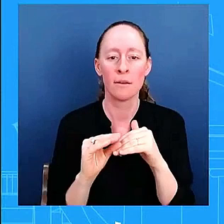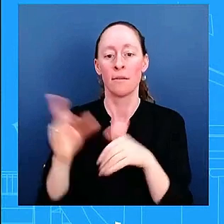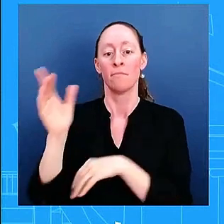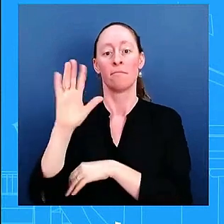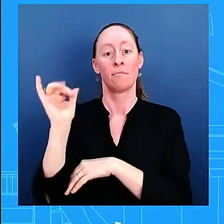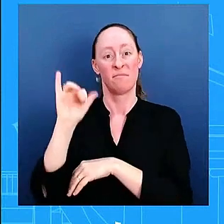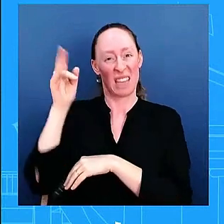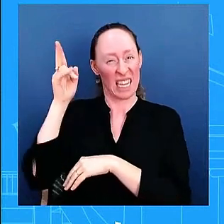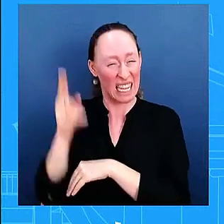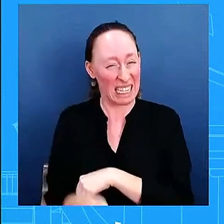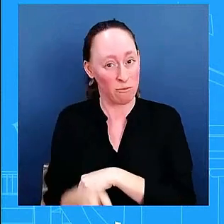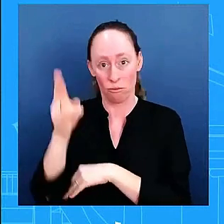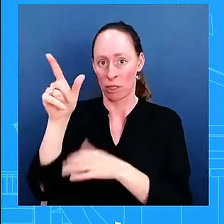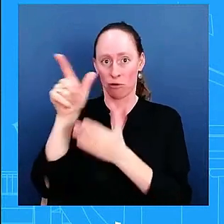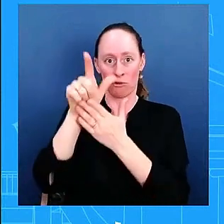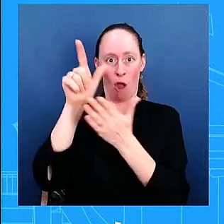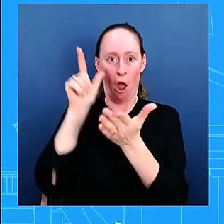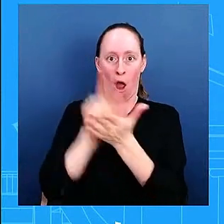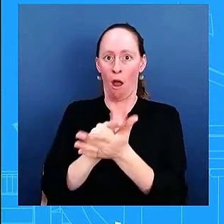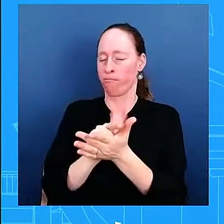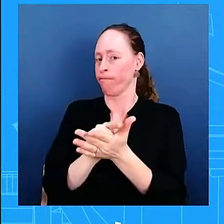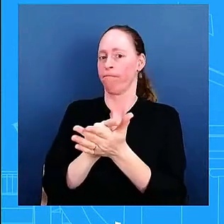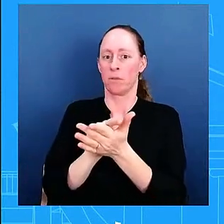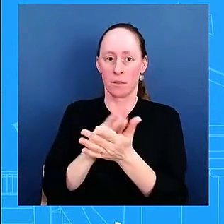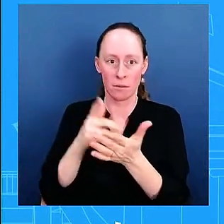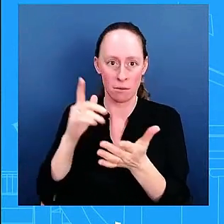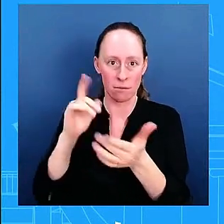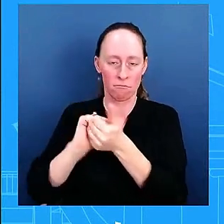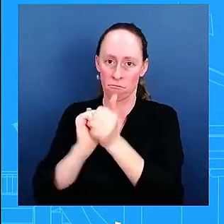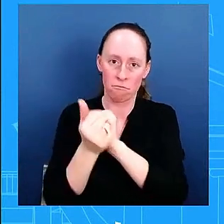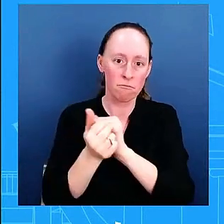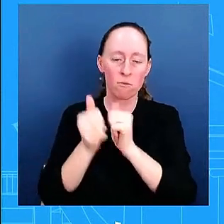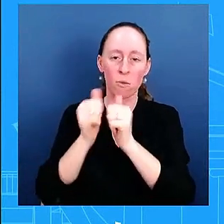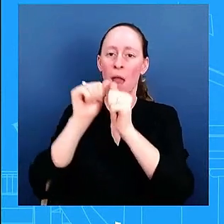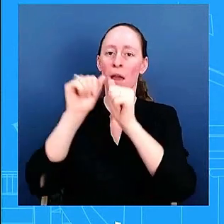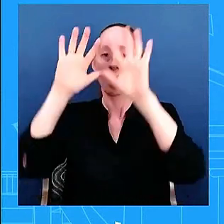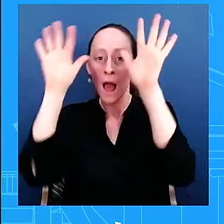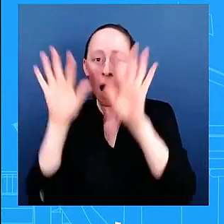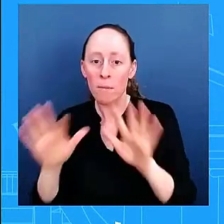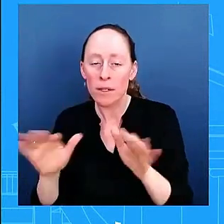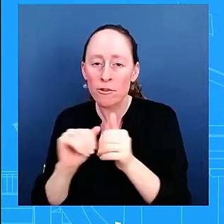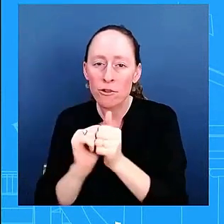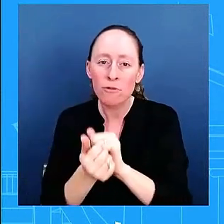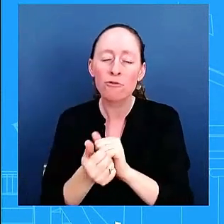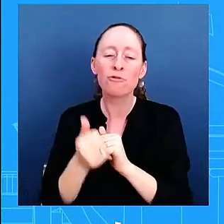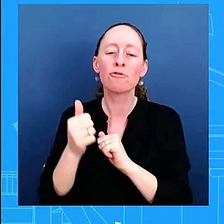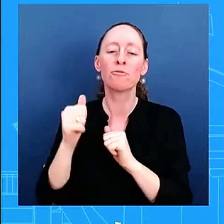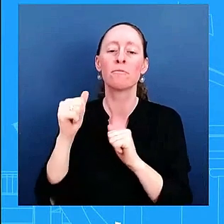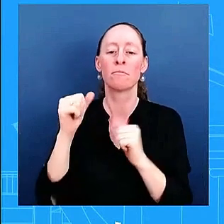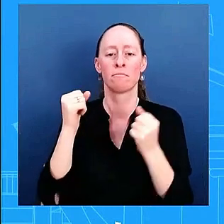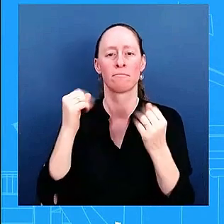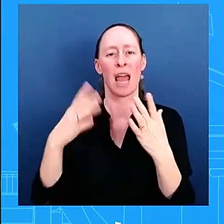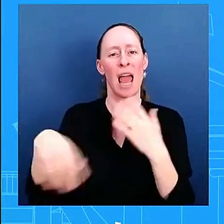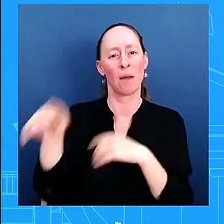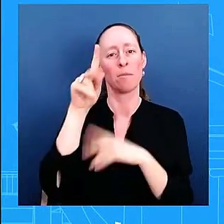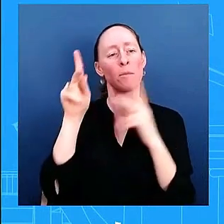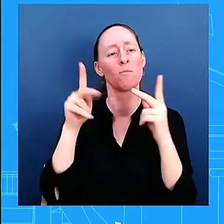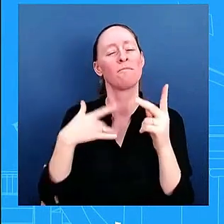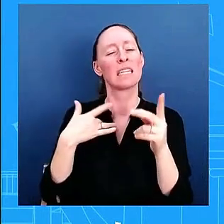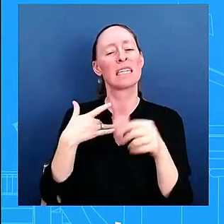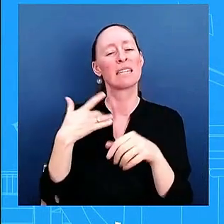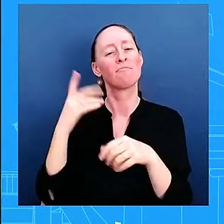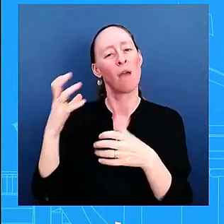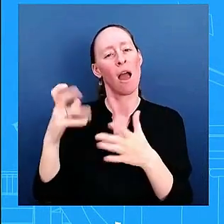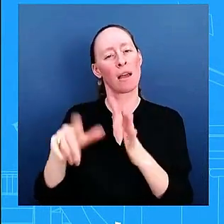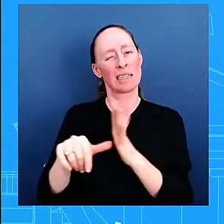there's a lot there that we believe that the american people need to continue to hear it uh hear from him and he's going to have senator sanders